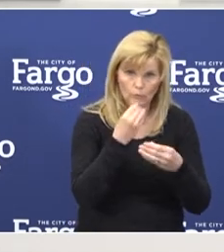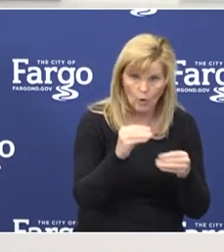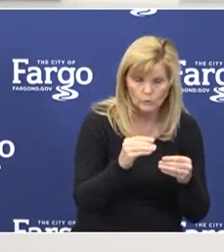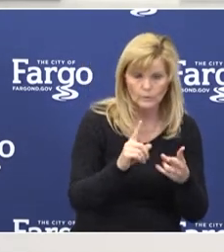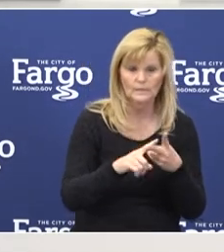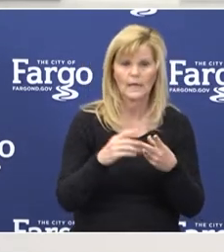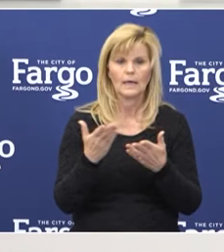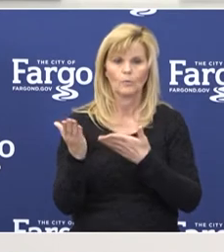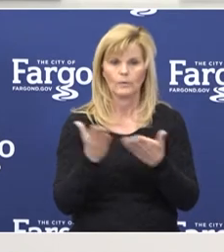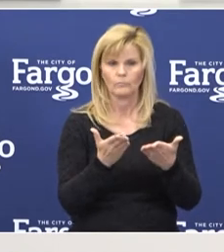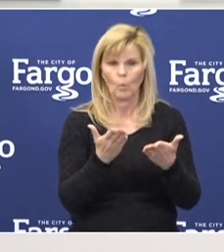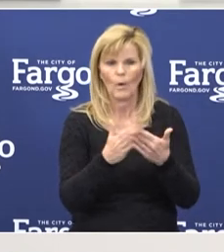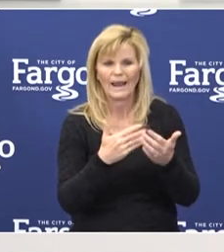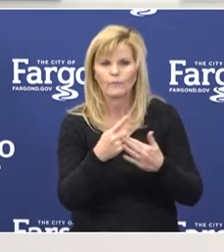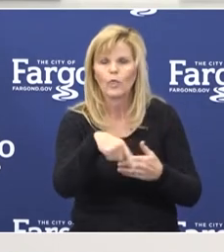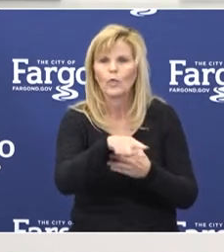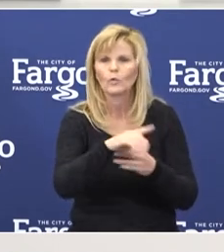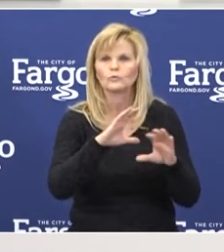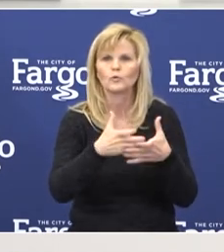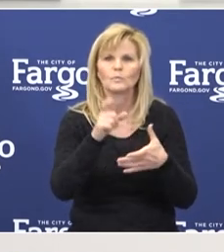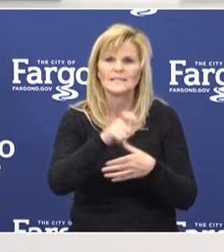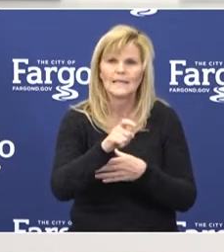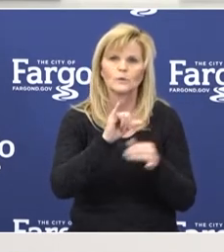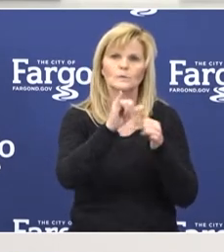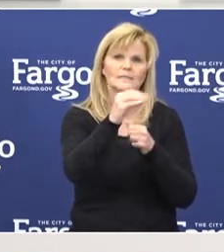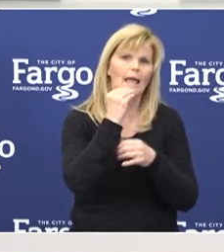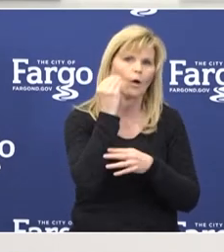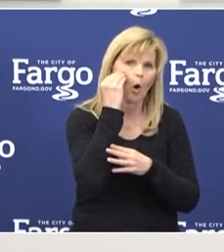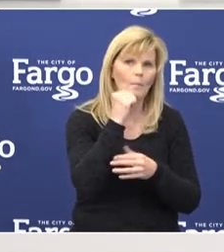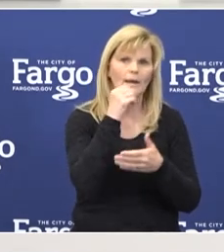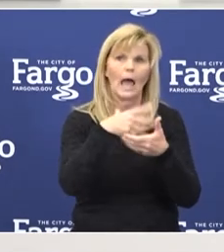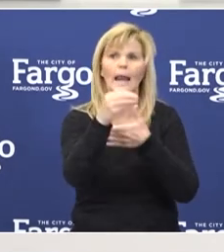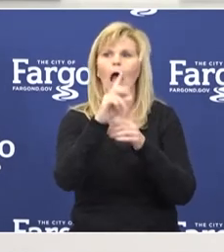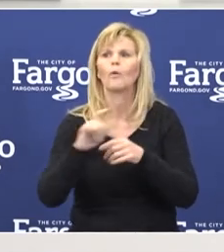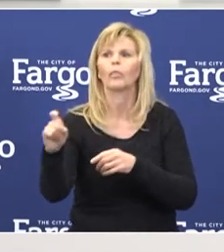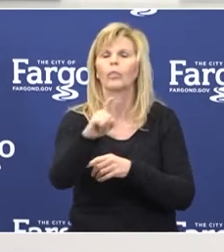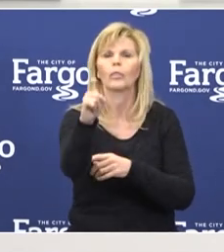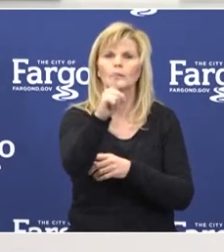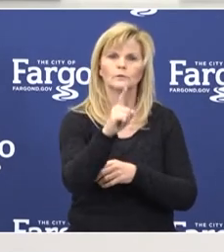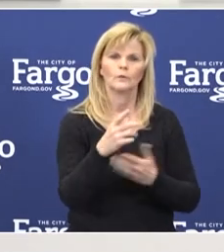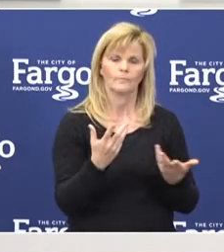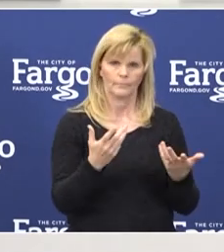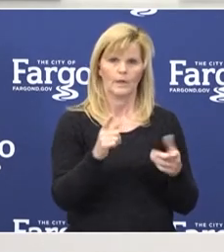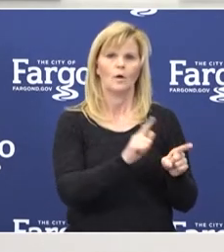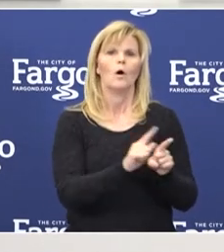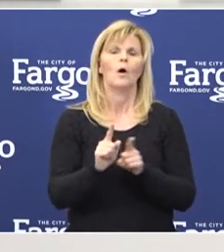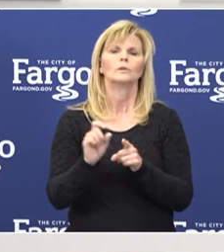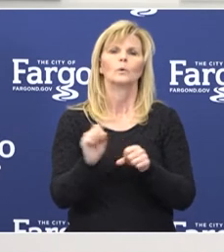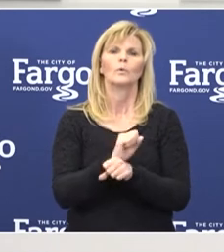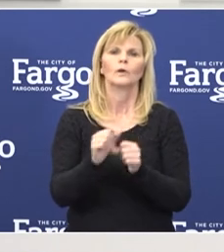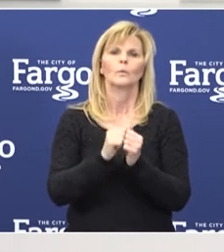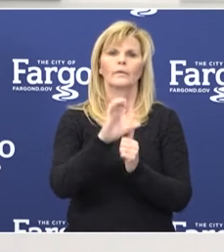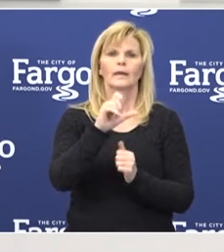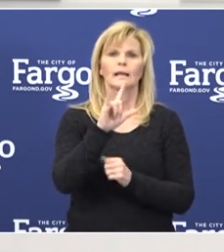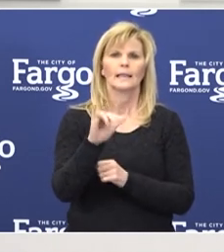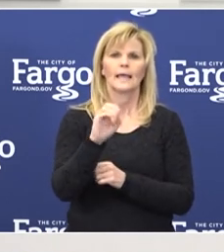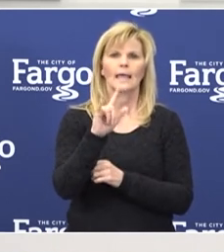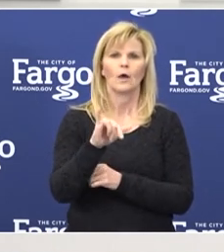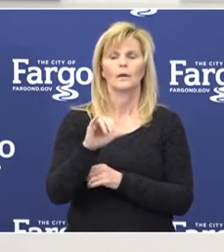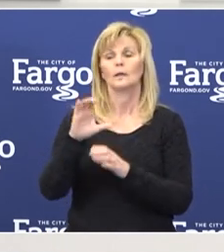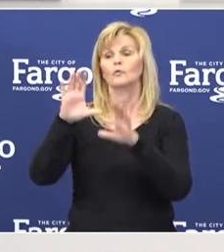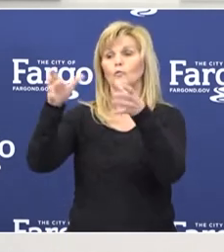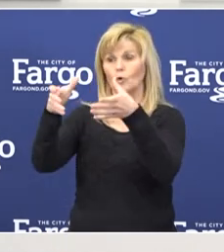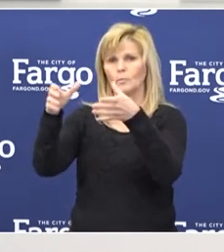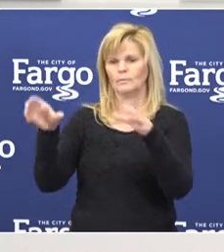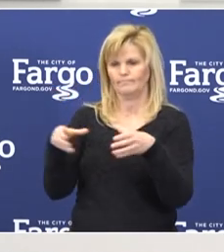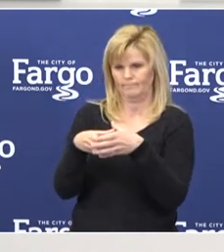group might need in order to be home and in and not out in the community. Also, we're working with the Clay County subgroup to work with the